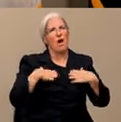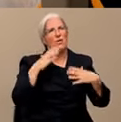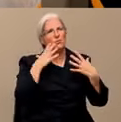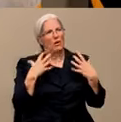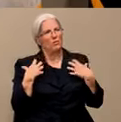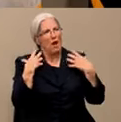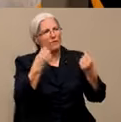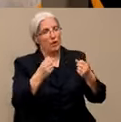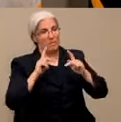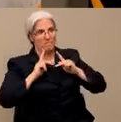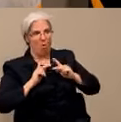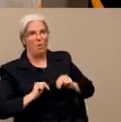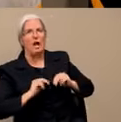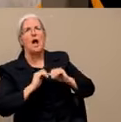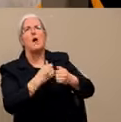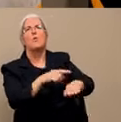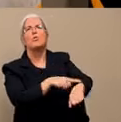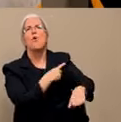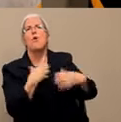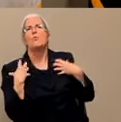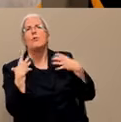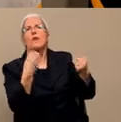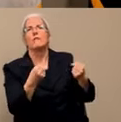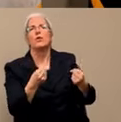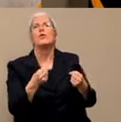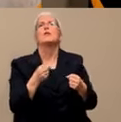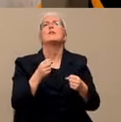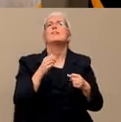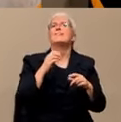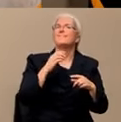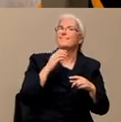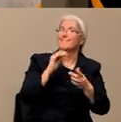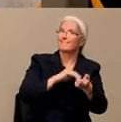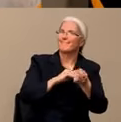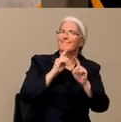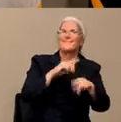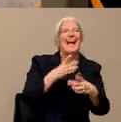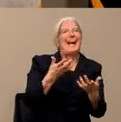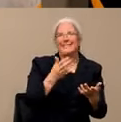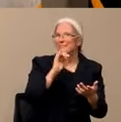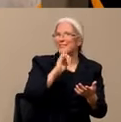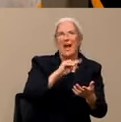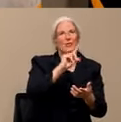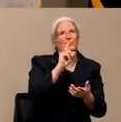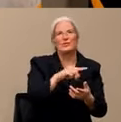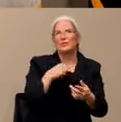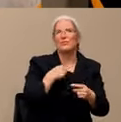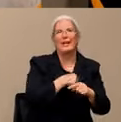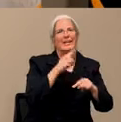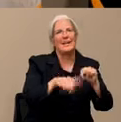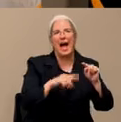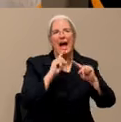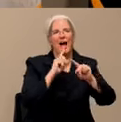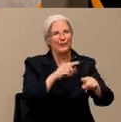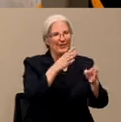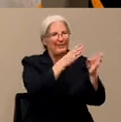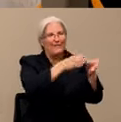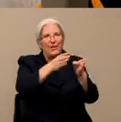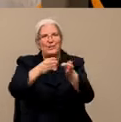those are questions that still have yet to be answered because that's one of those questions that time, it just takes time to be able to define